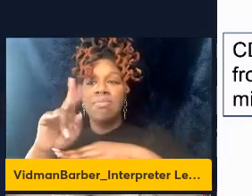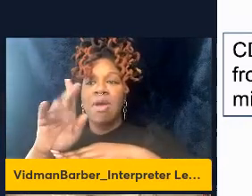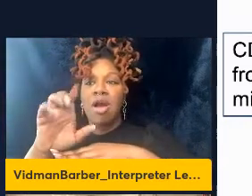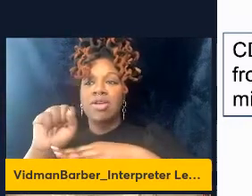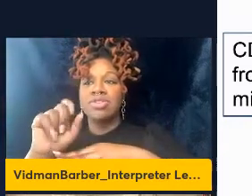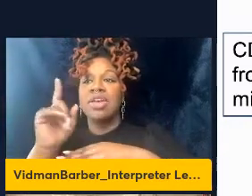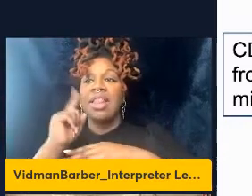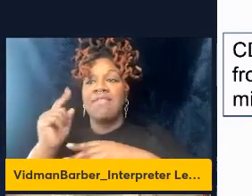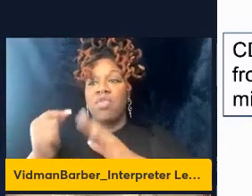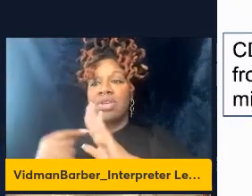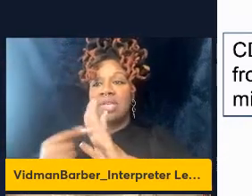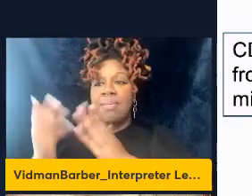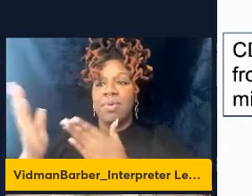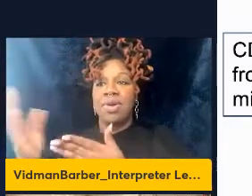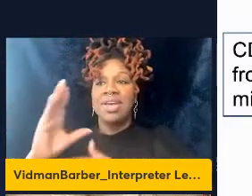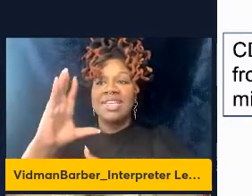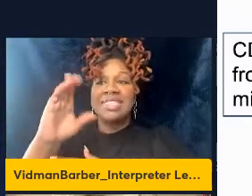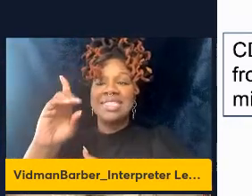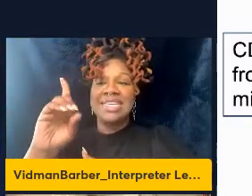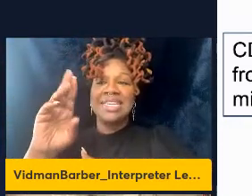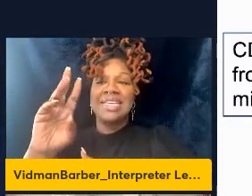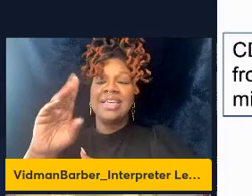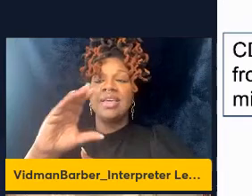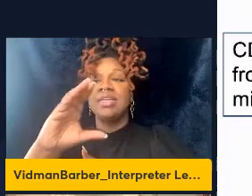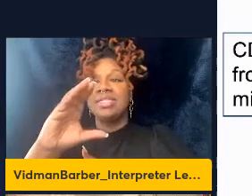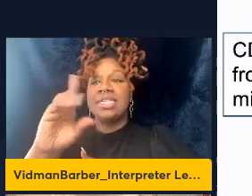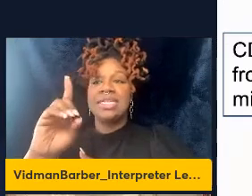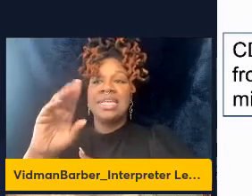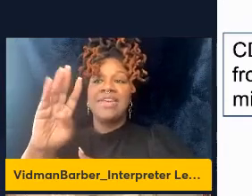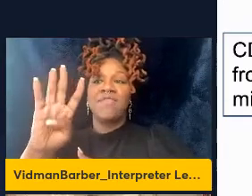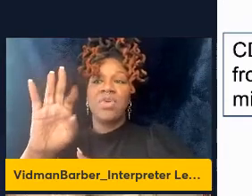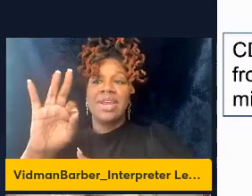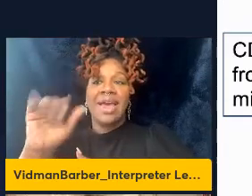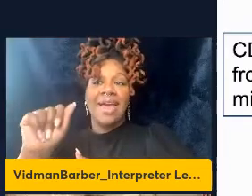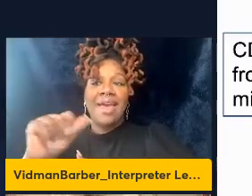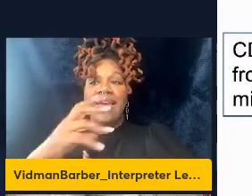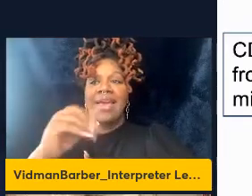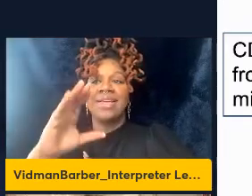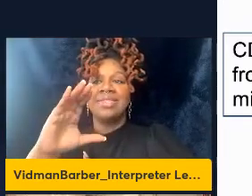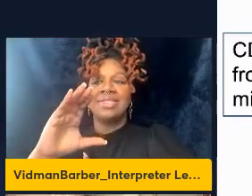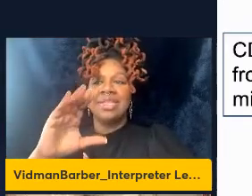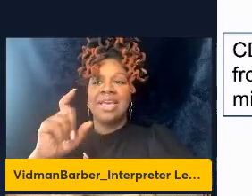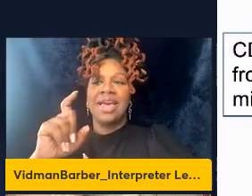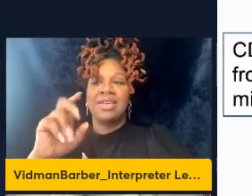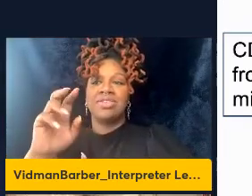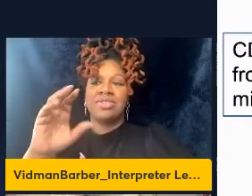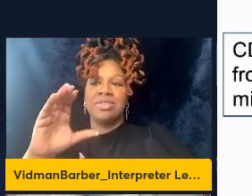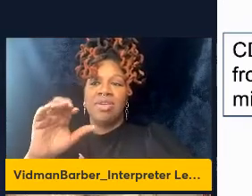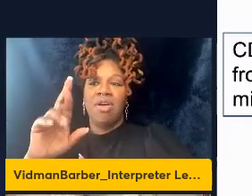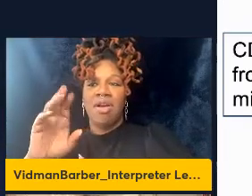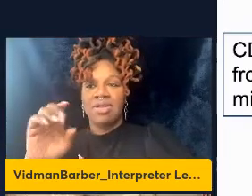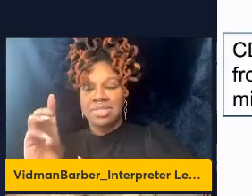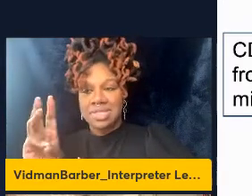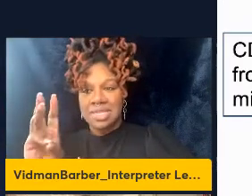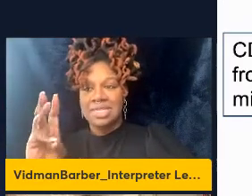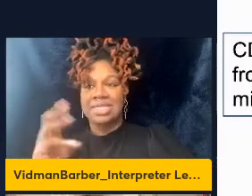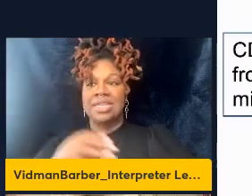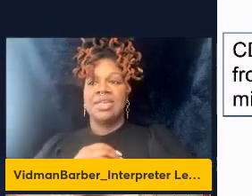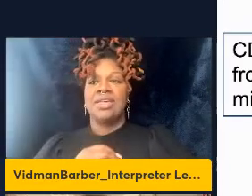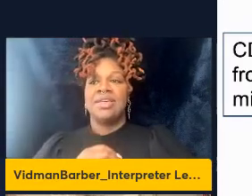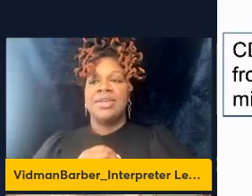CD103 as shown in the facts plot here but also in the lungs these cells additionally expressed